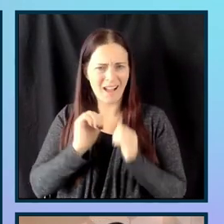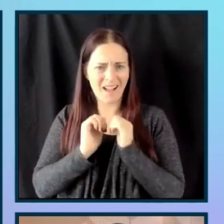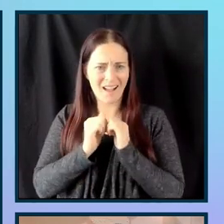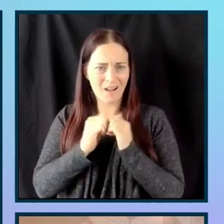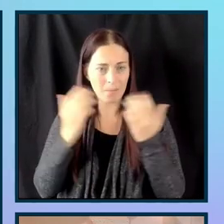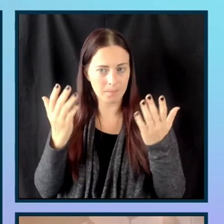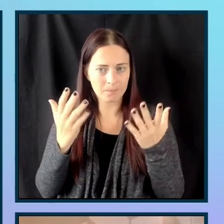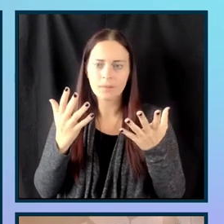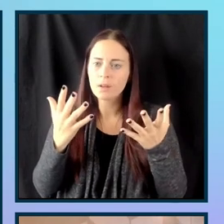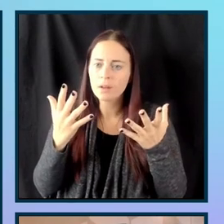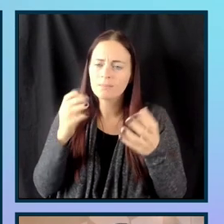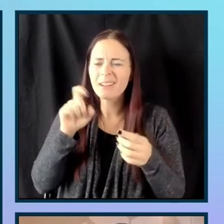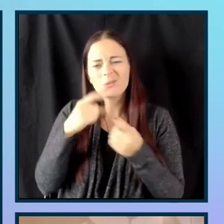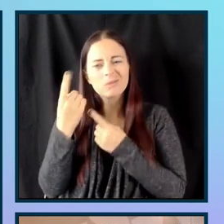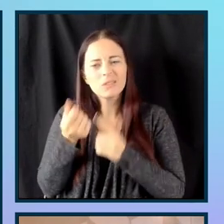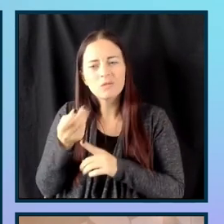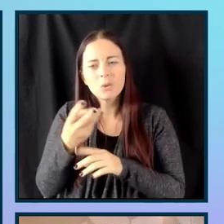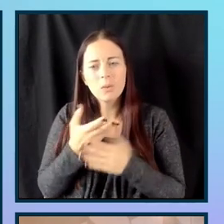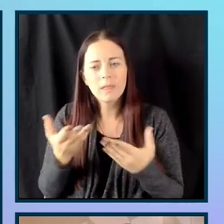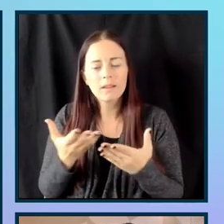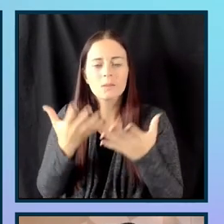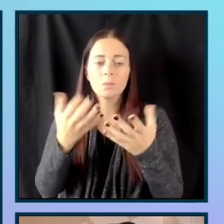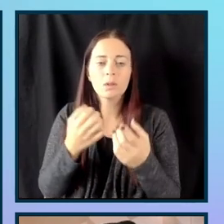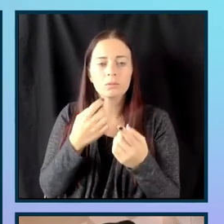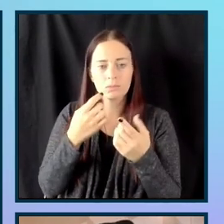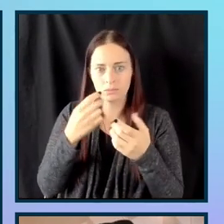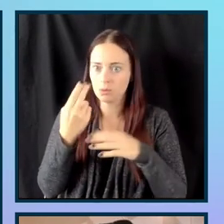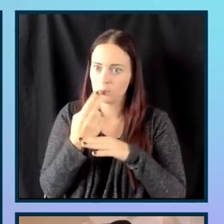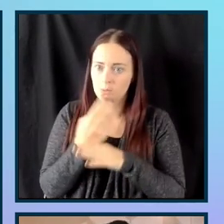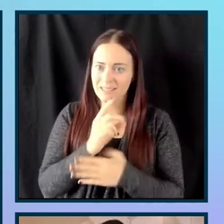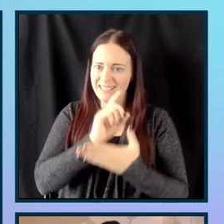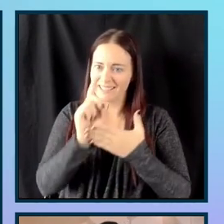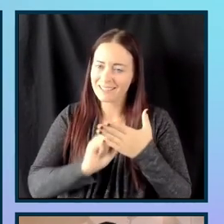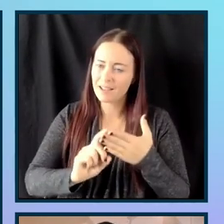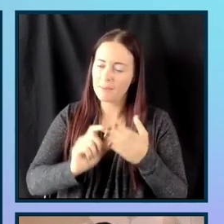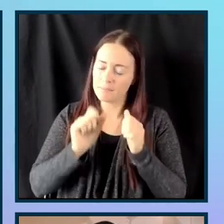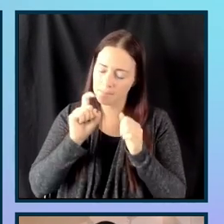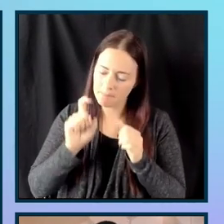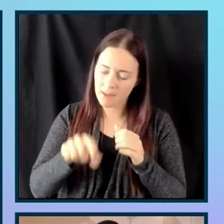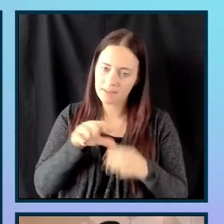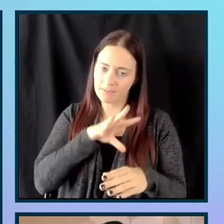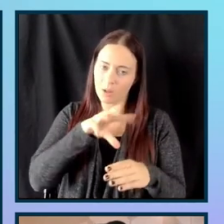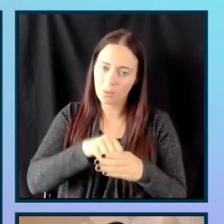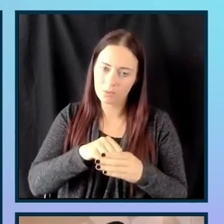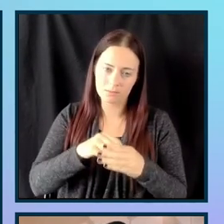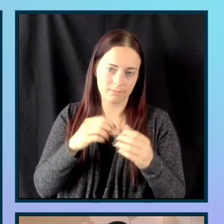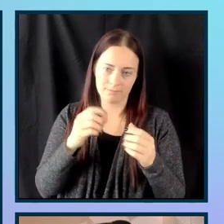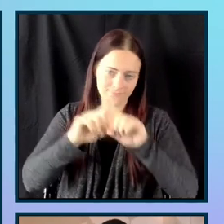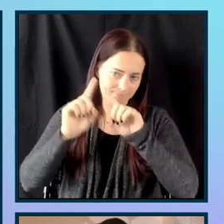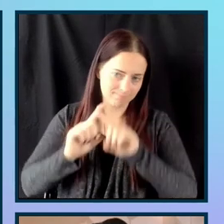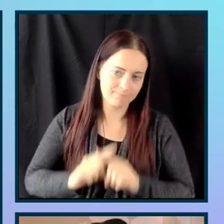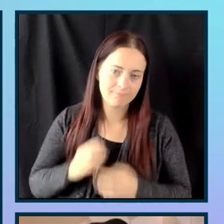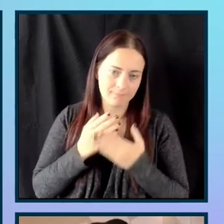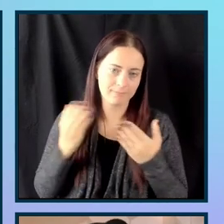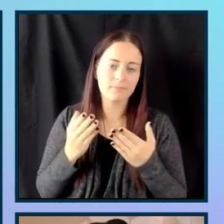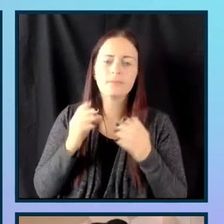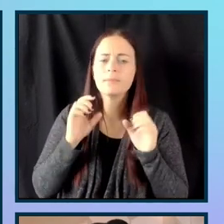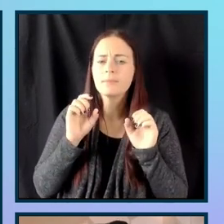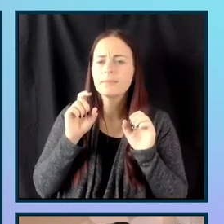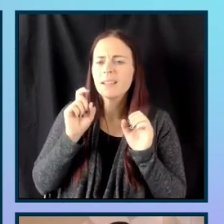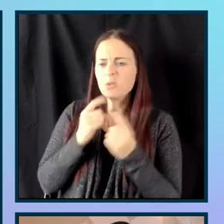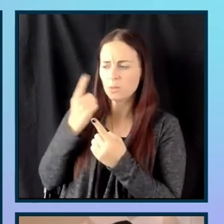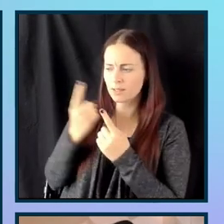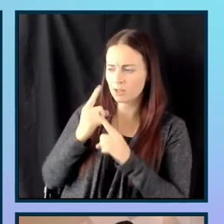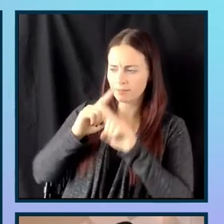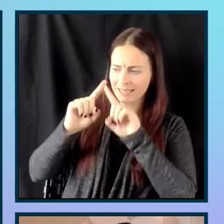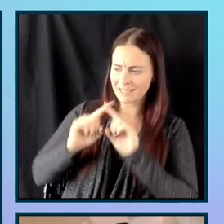We want to make sure that we're using inclusive design, and we also want to consider the different technologies that can be used to navigate our forms,